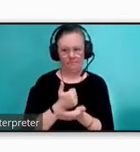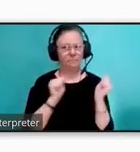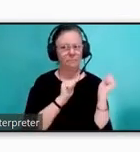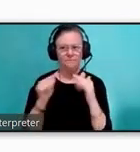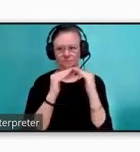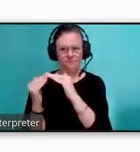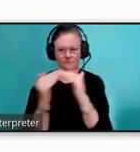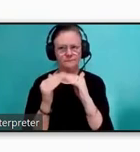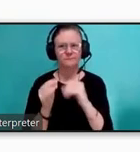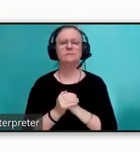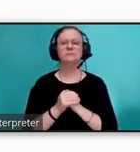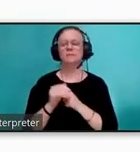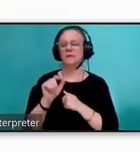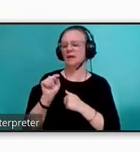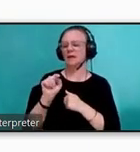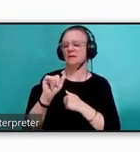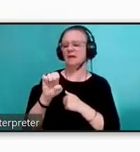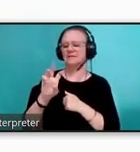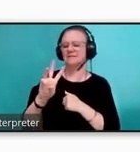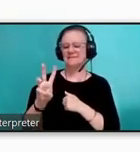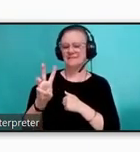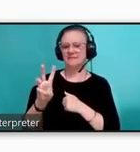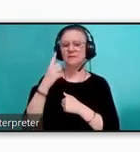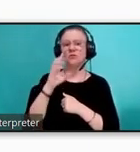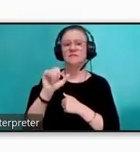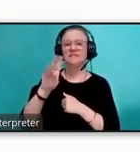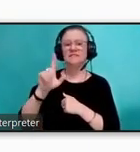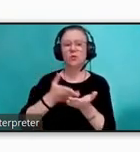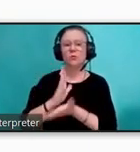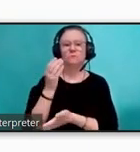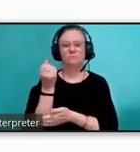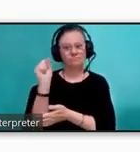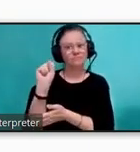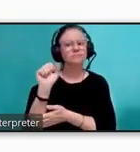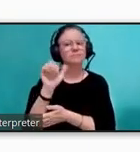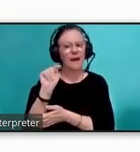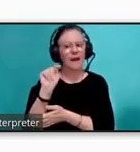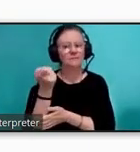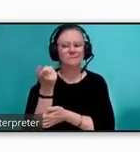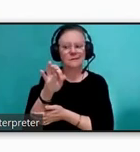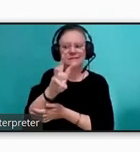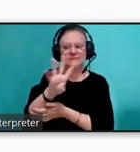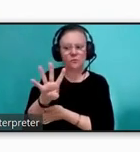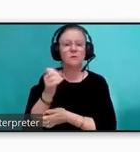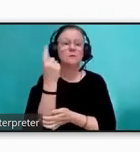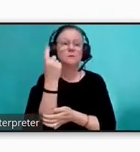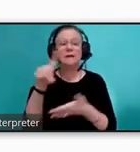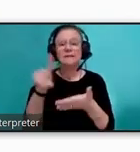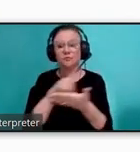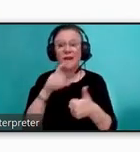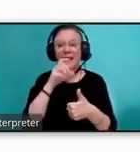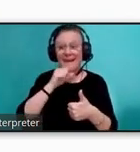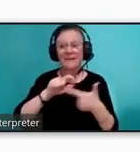Title VI of the Civil Rights Act of 1964 prohibits any form of discrimination on the basis of age,